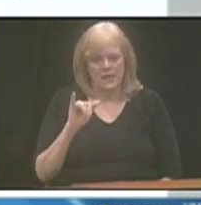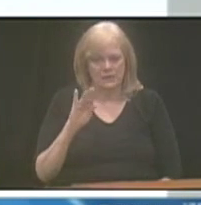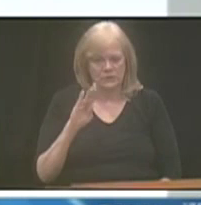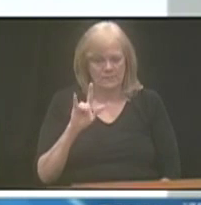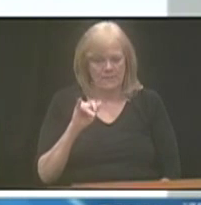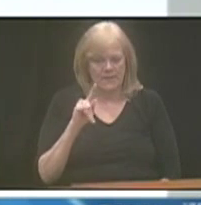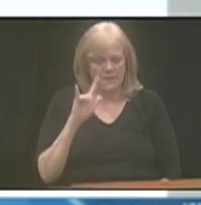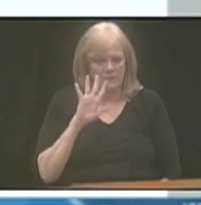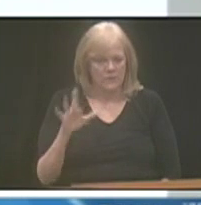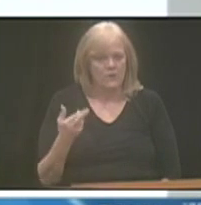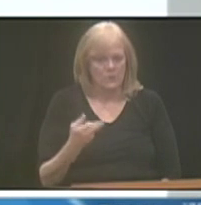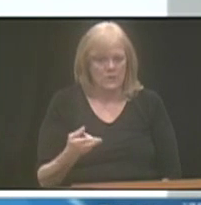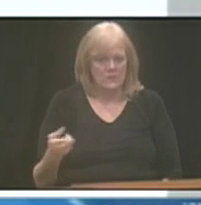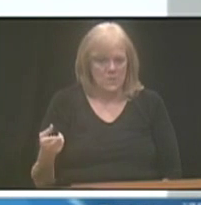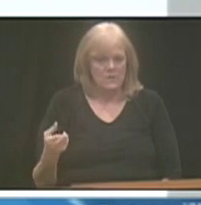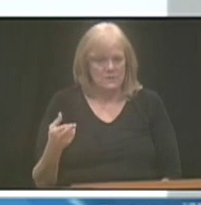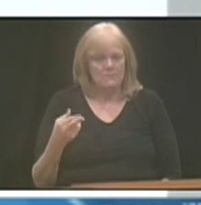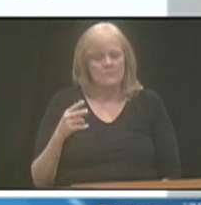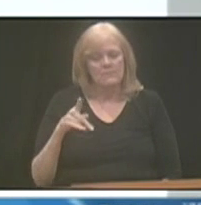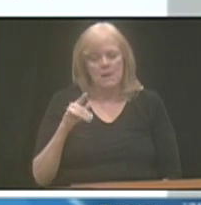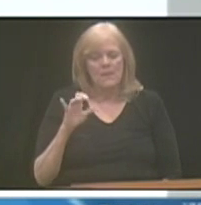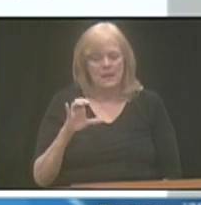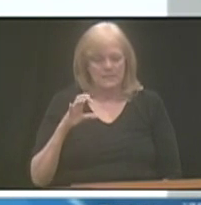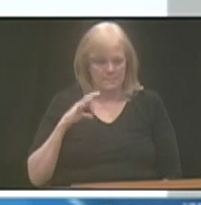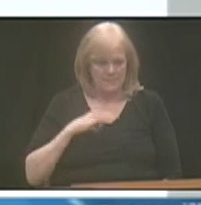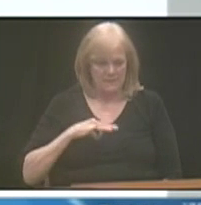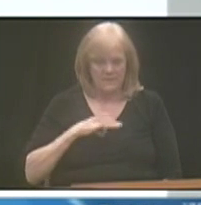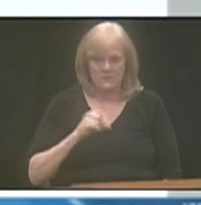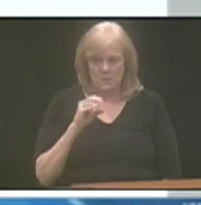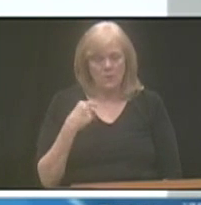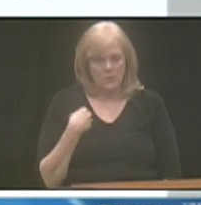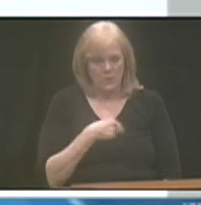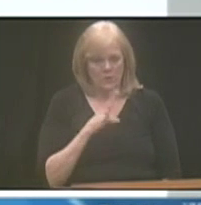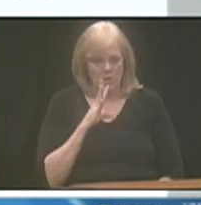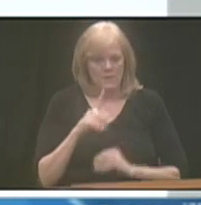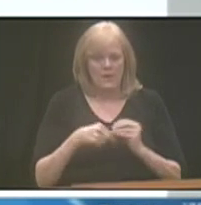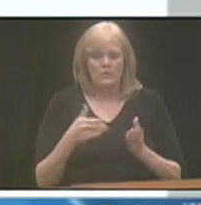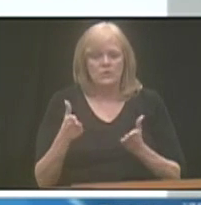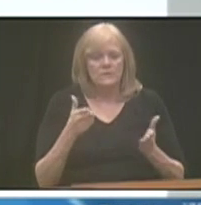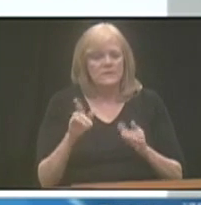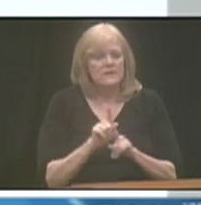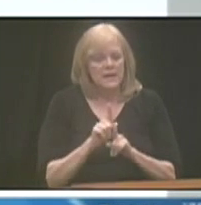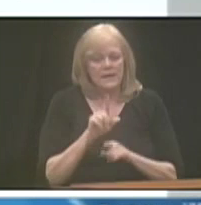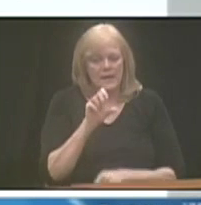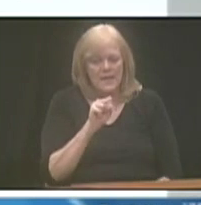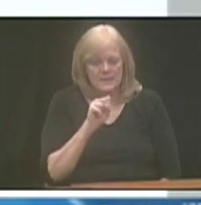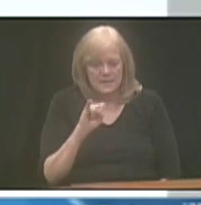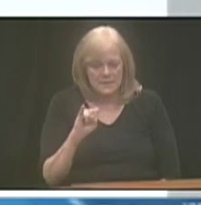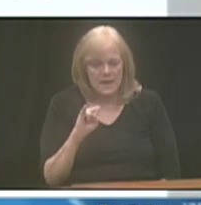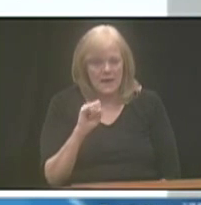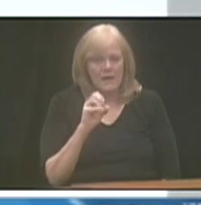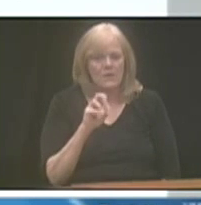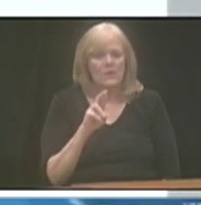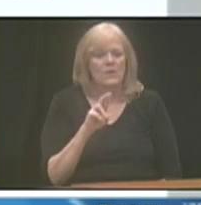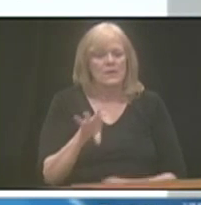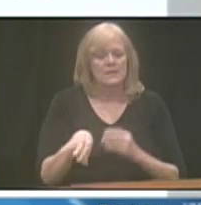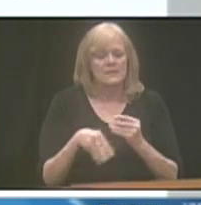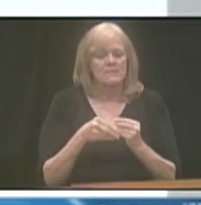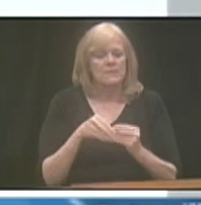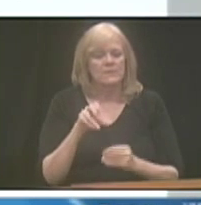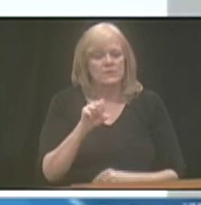for their resource-based public benefits. So, we're talking about services like SSI or Supplemental Security